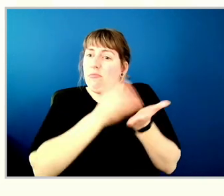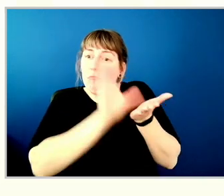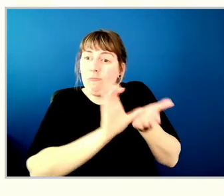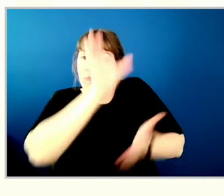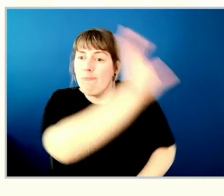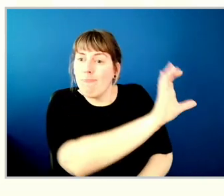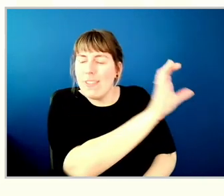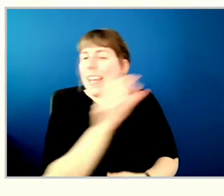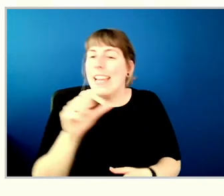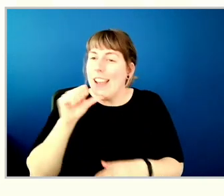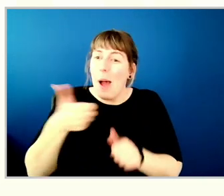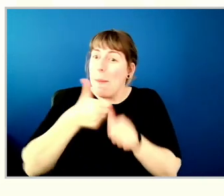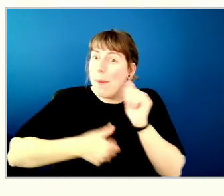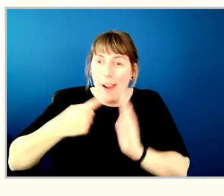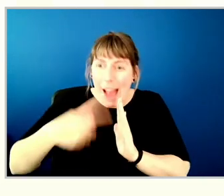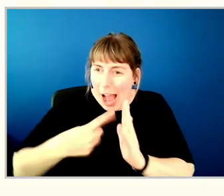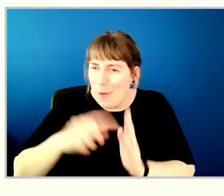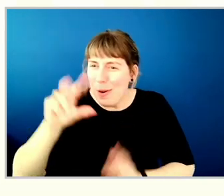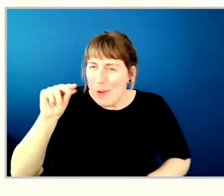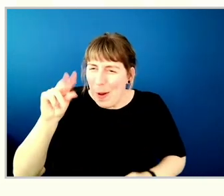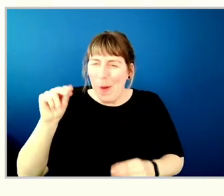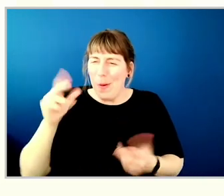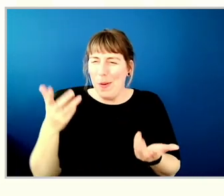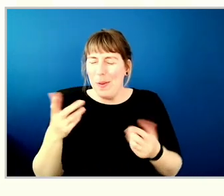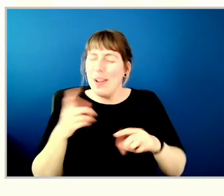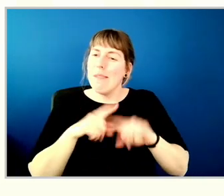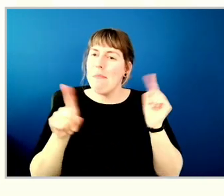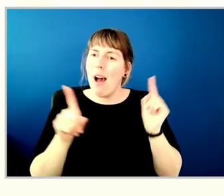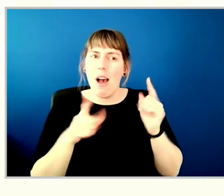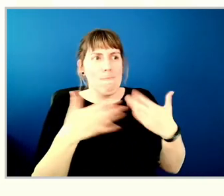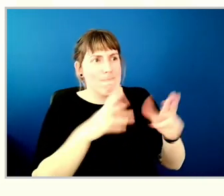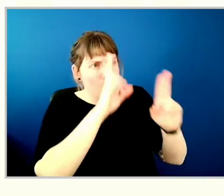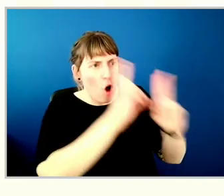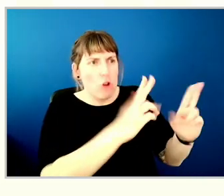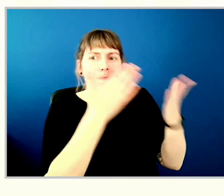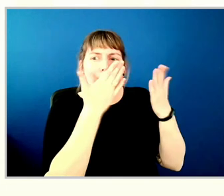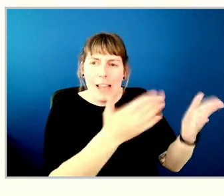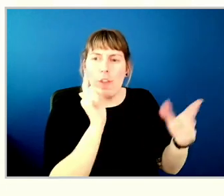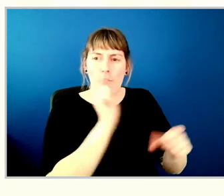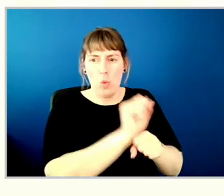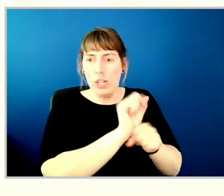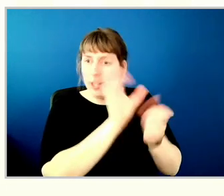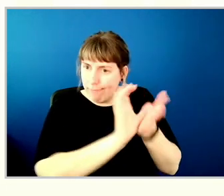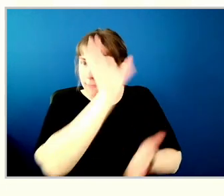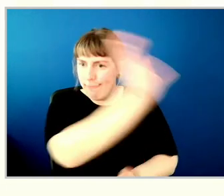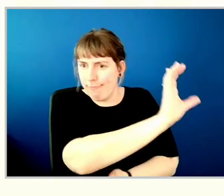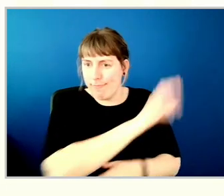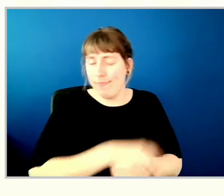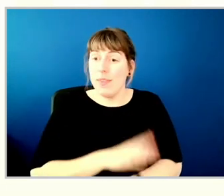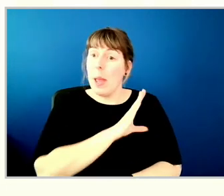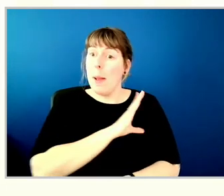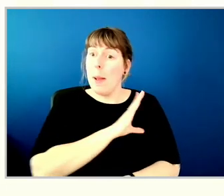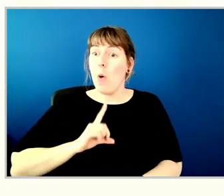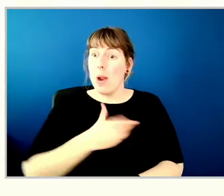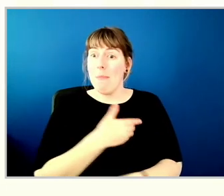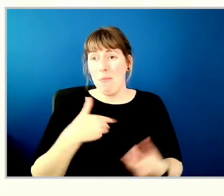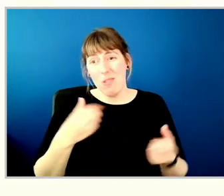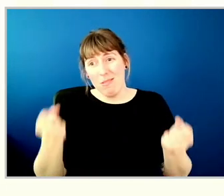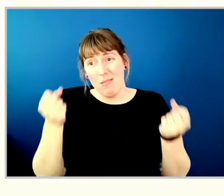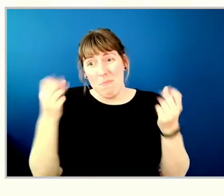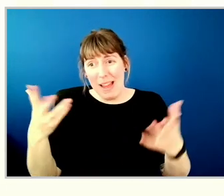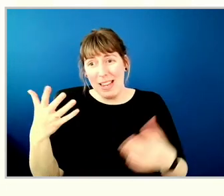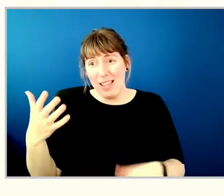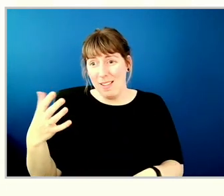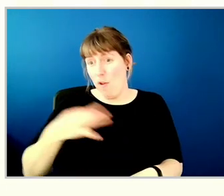pay so many hours and this is what you earn per hour. And so, in that way, a lot of the work that a board member does is volunteer because the